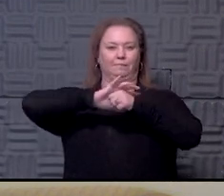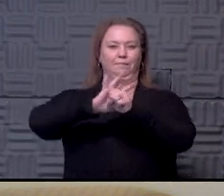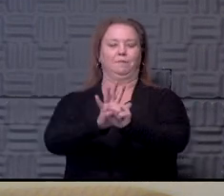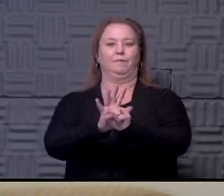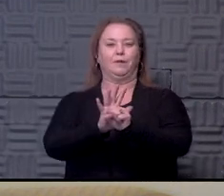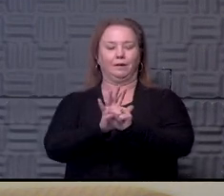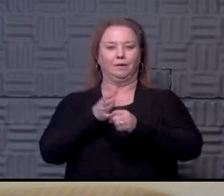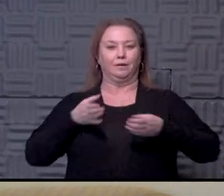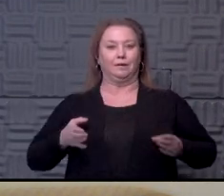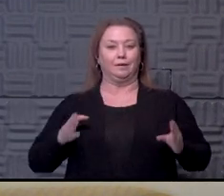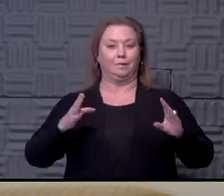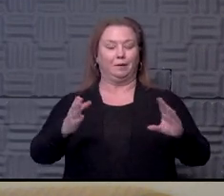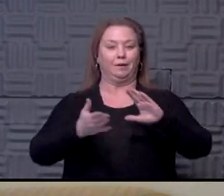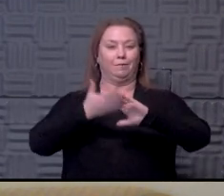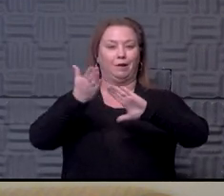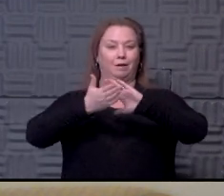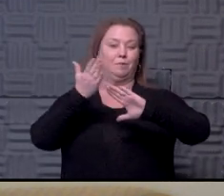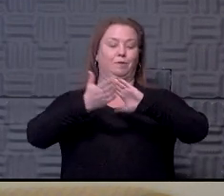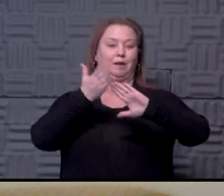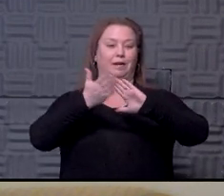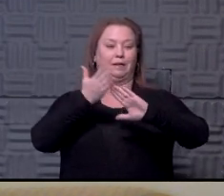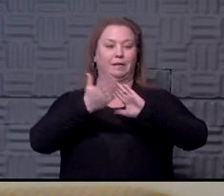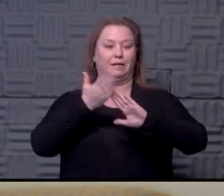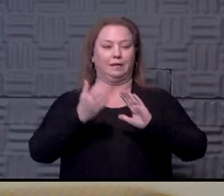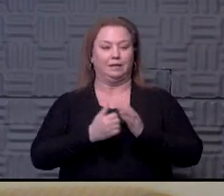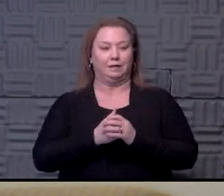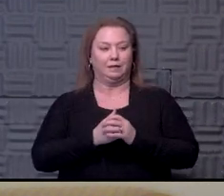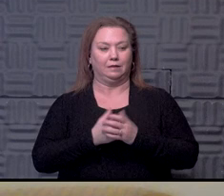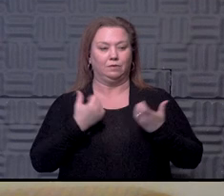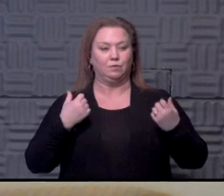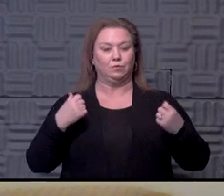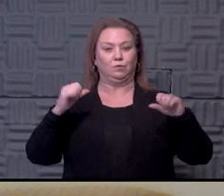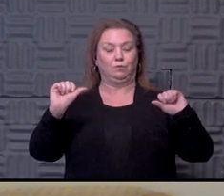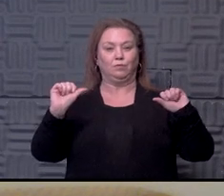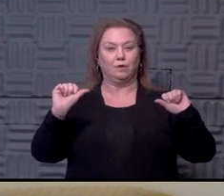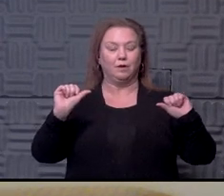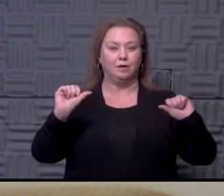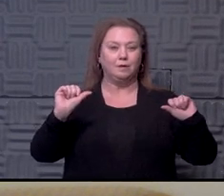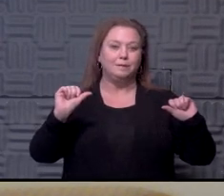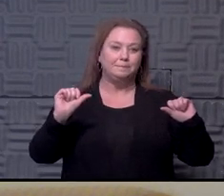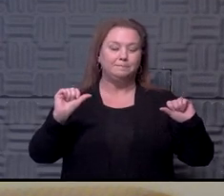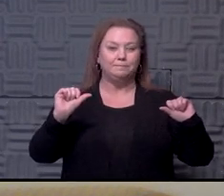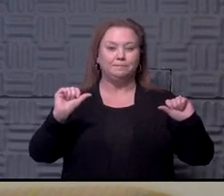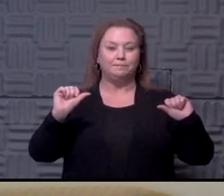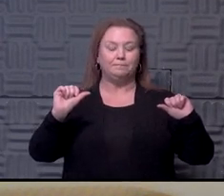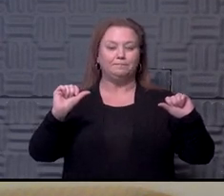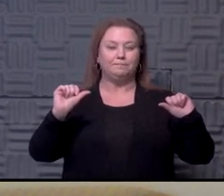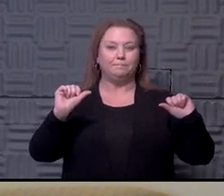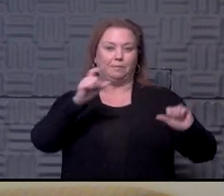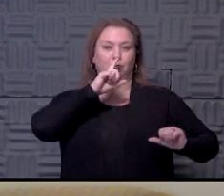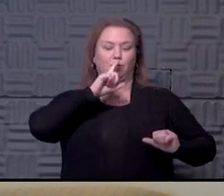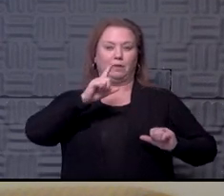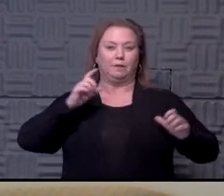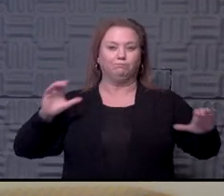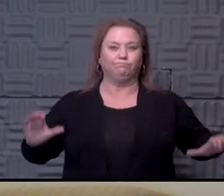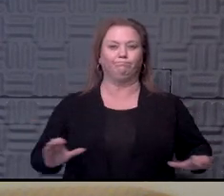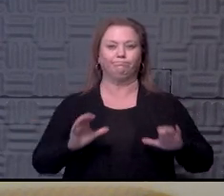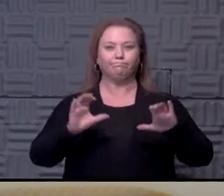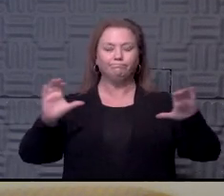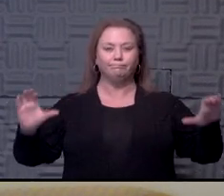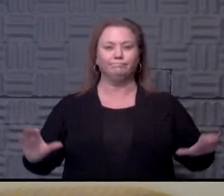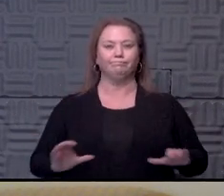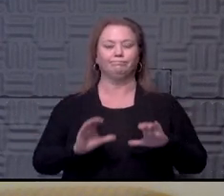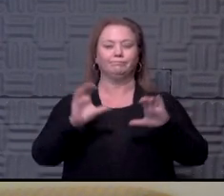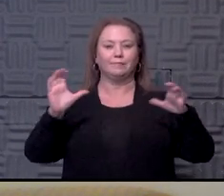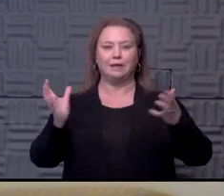the way that we do things. We've really tried to be really proactive in terms